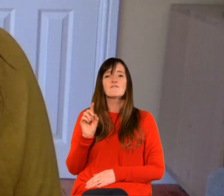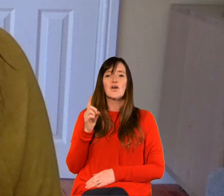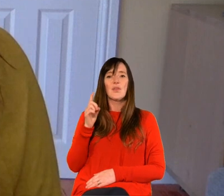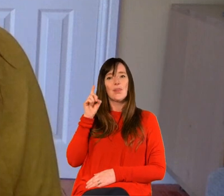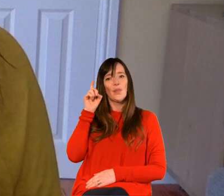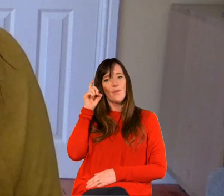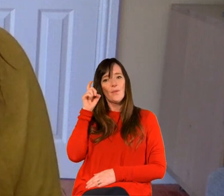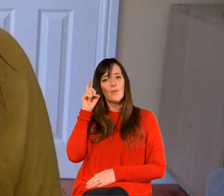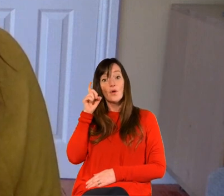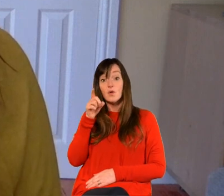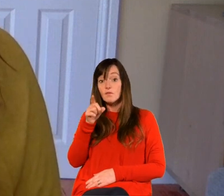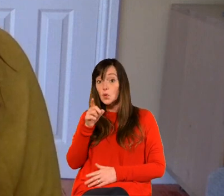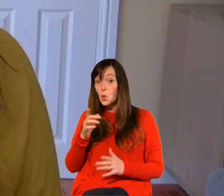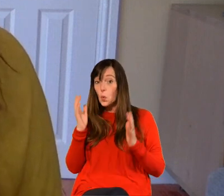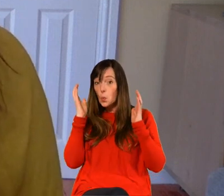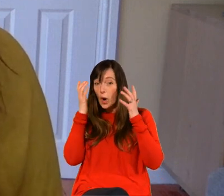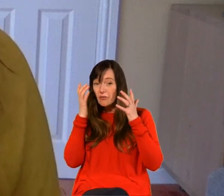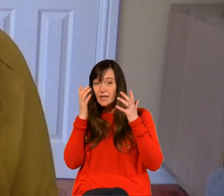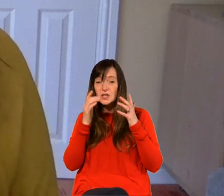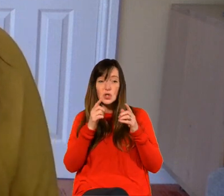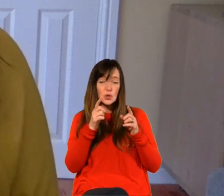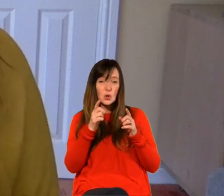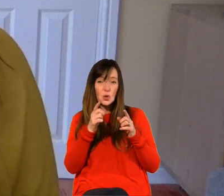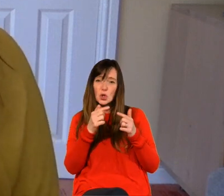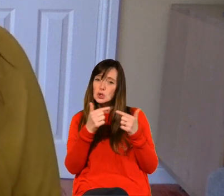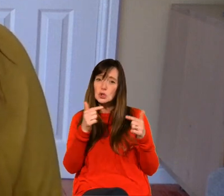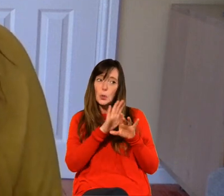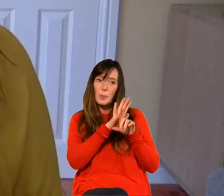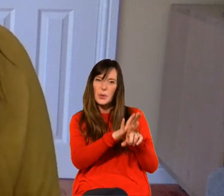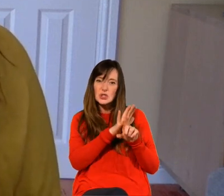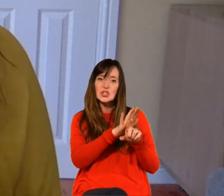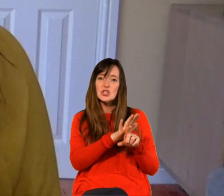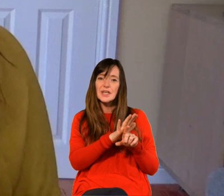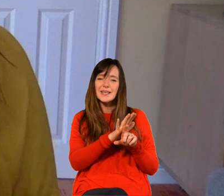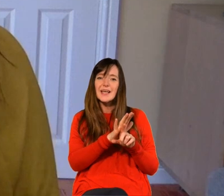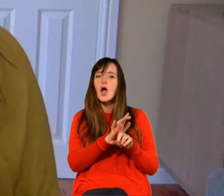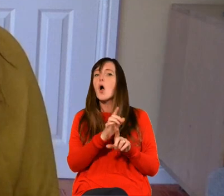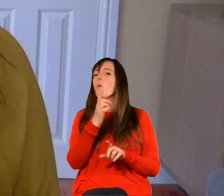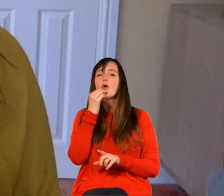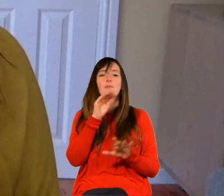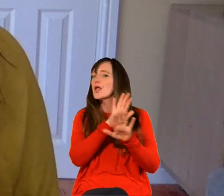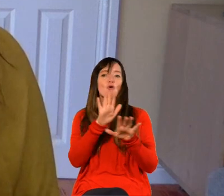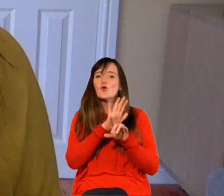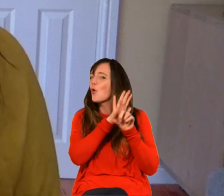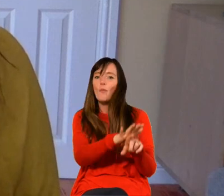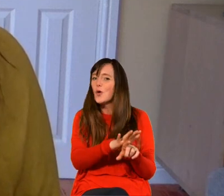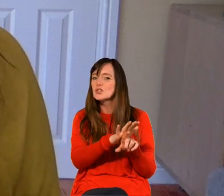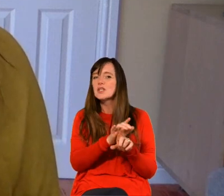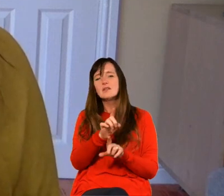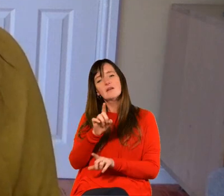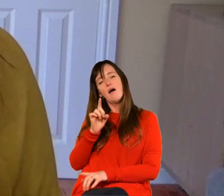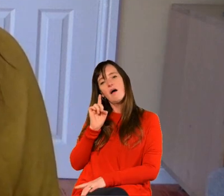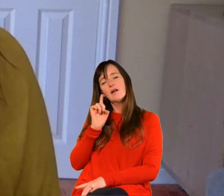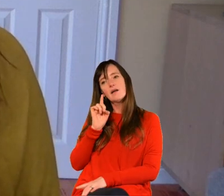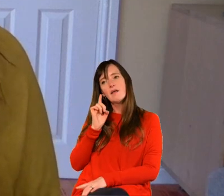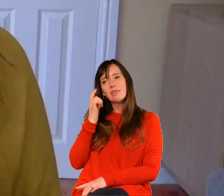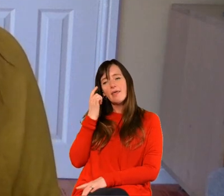if you're concerned about being too pushy you probably aren't actually being pushy at all and so i think i'd be wanting to think through kind of what questions